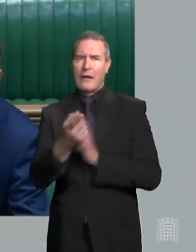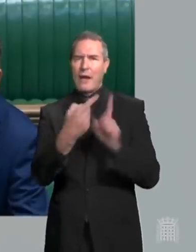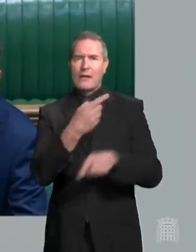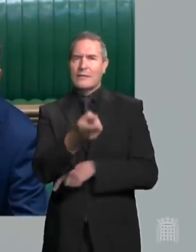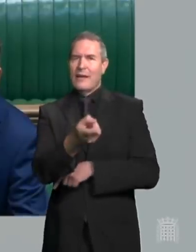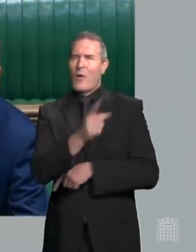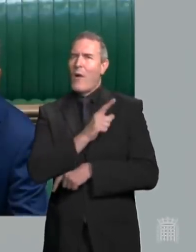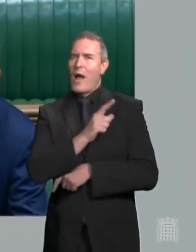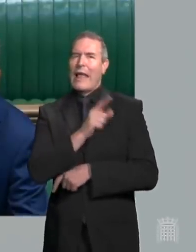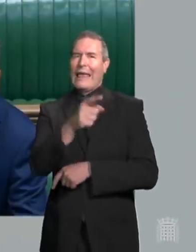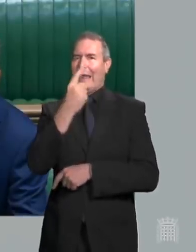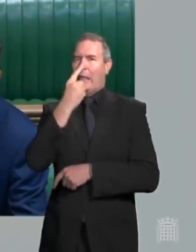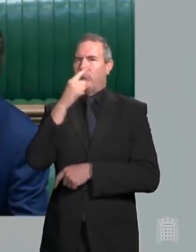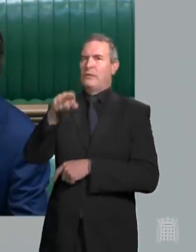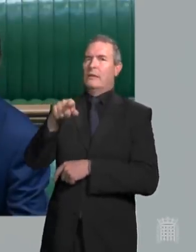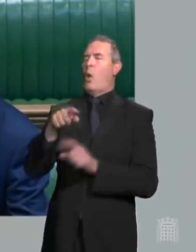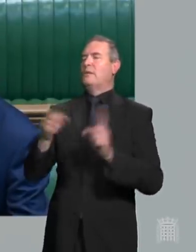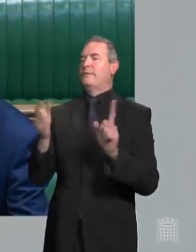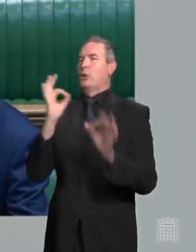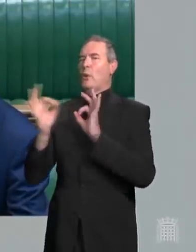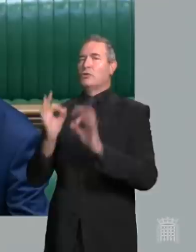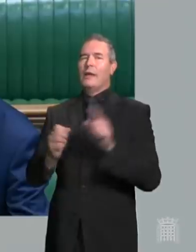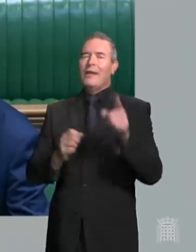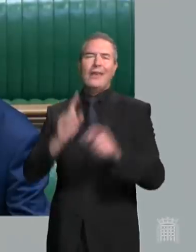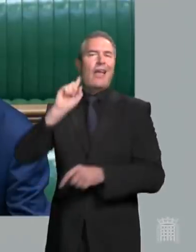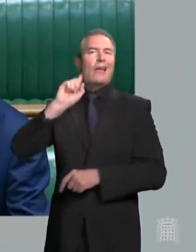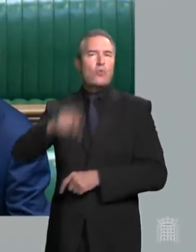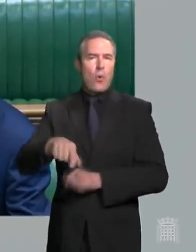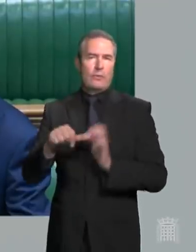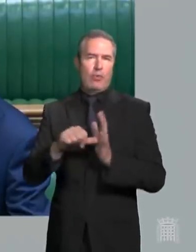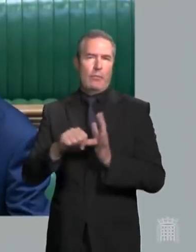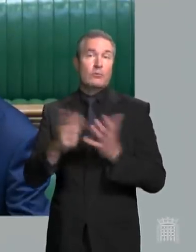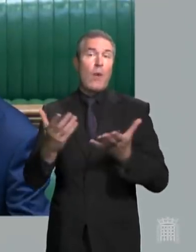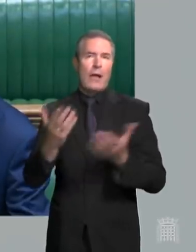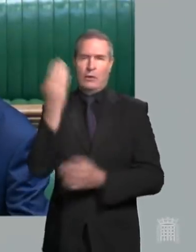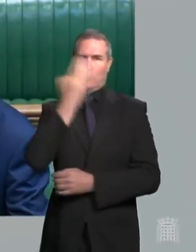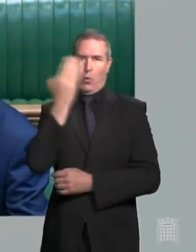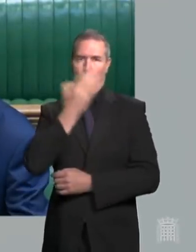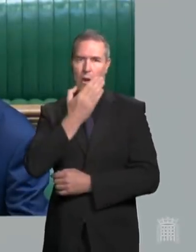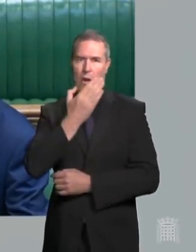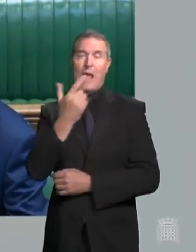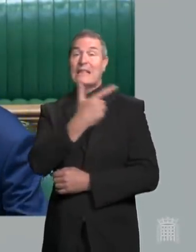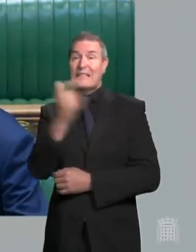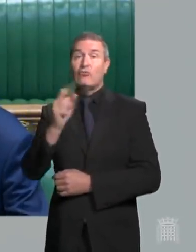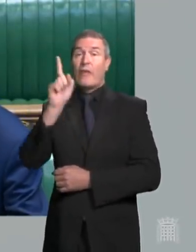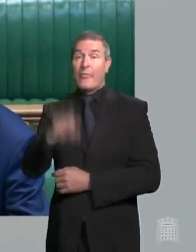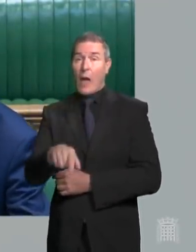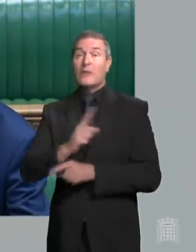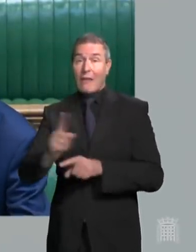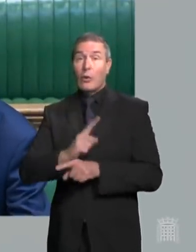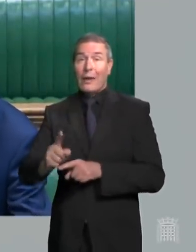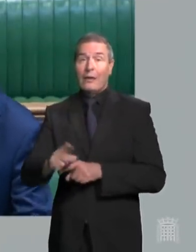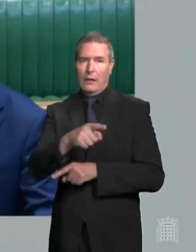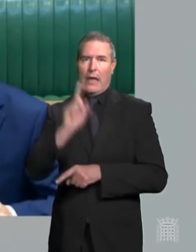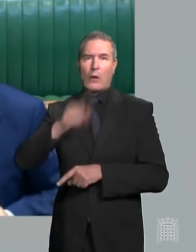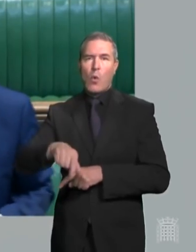answer it and pretends I'm asking a different question. He ignored the problems in schools. Now there's 700,000 children off per week, because he ignored